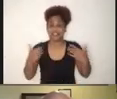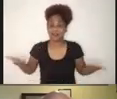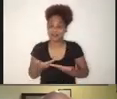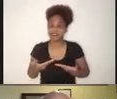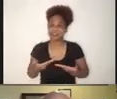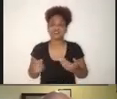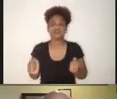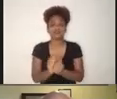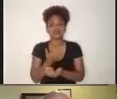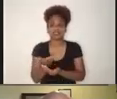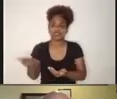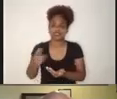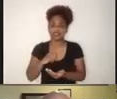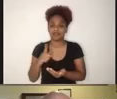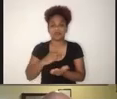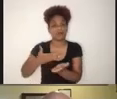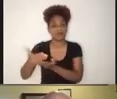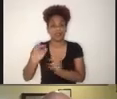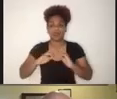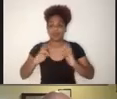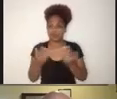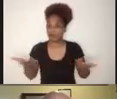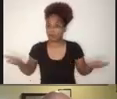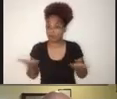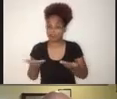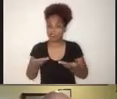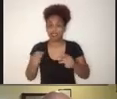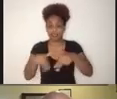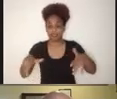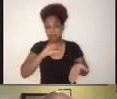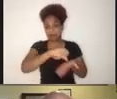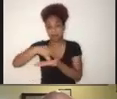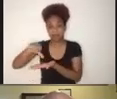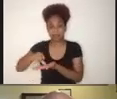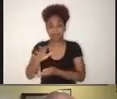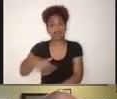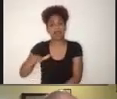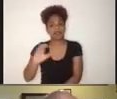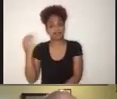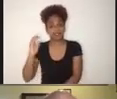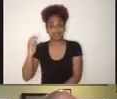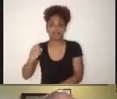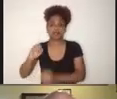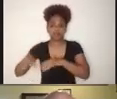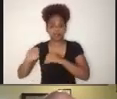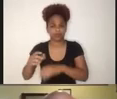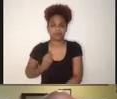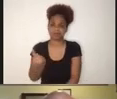meeting of the Brazilian Network of Science for Education. You meet under unprecedented